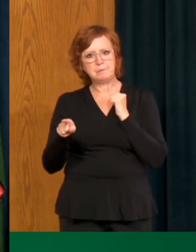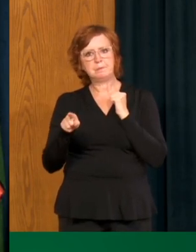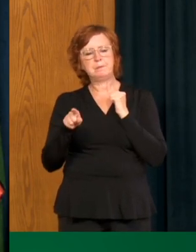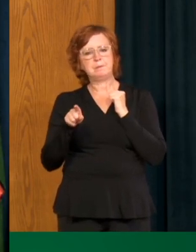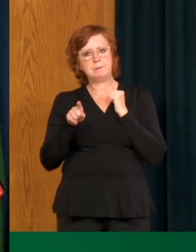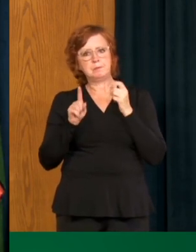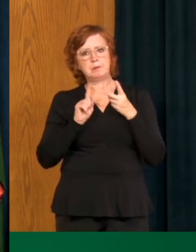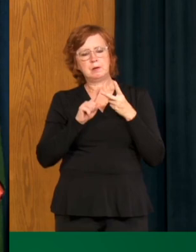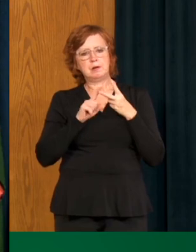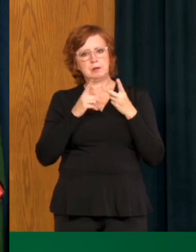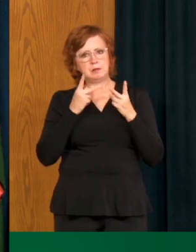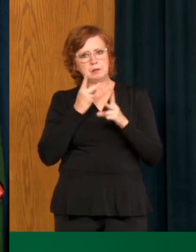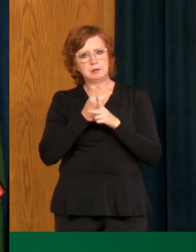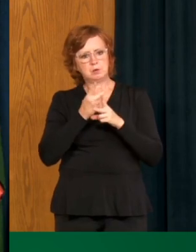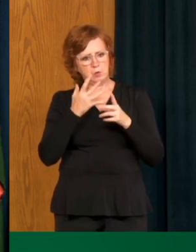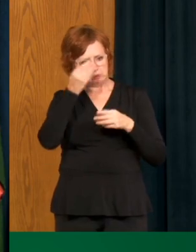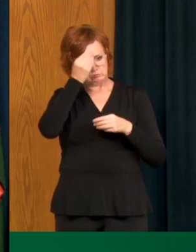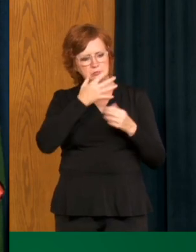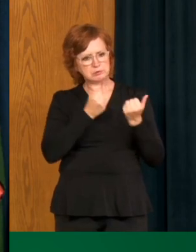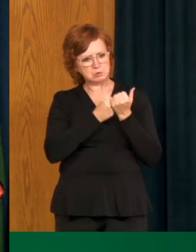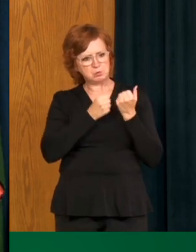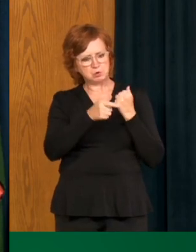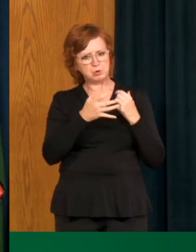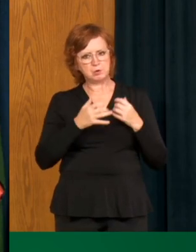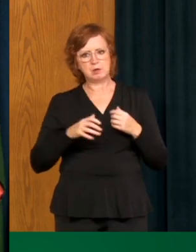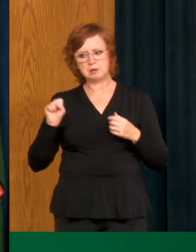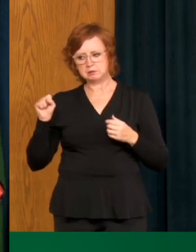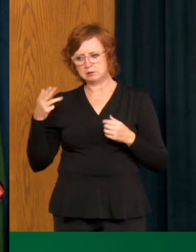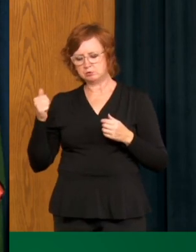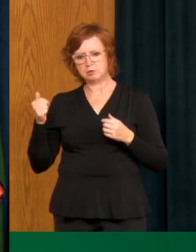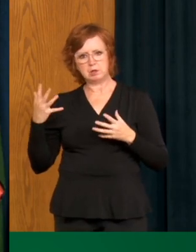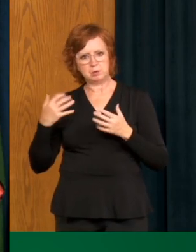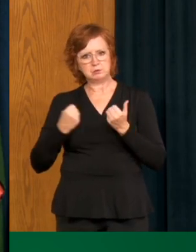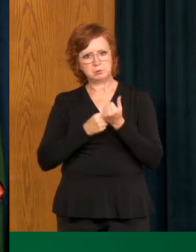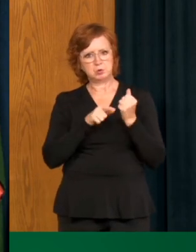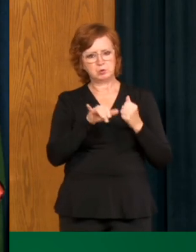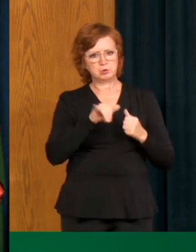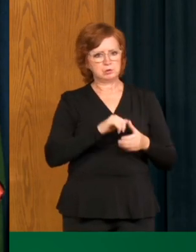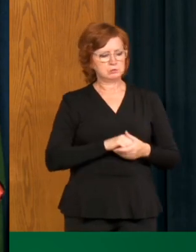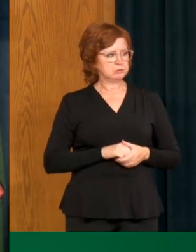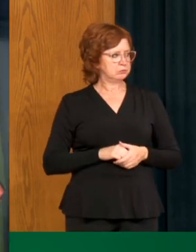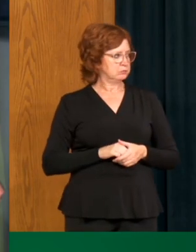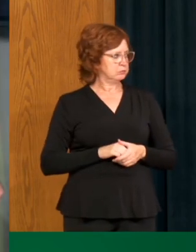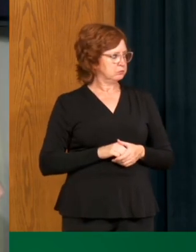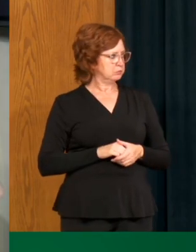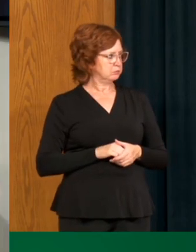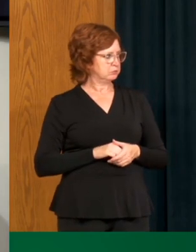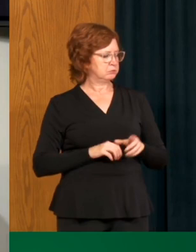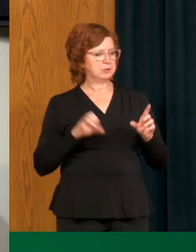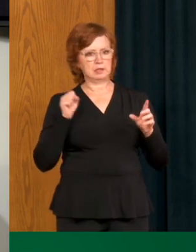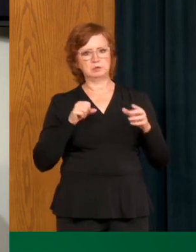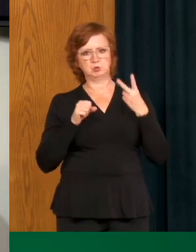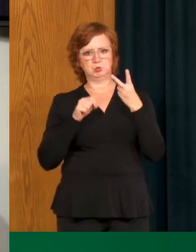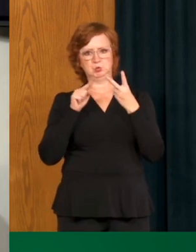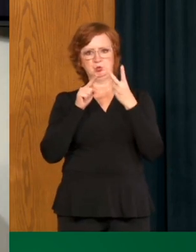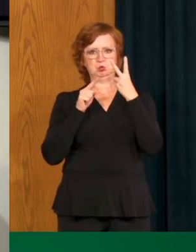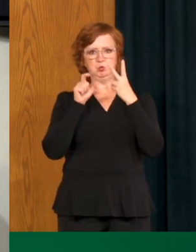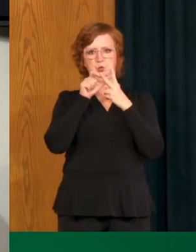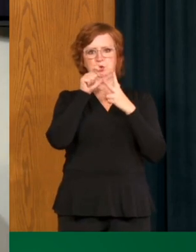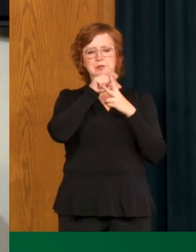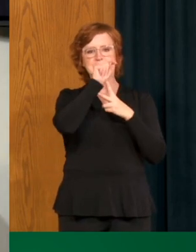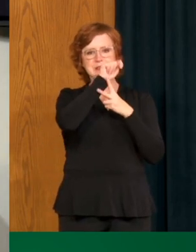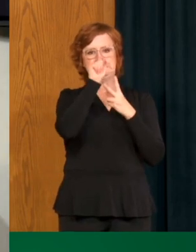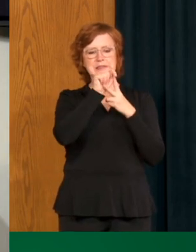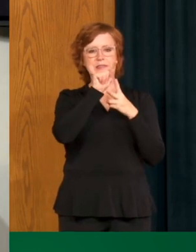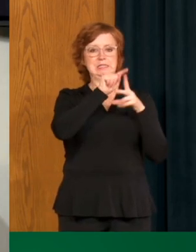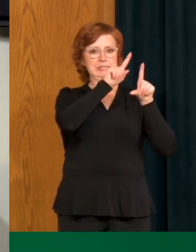but also, uh, providing the full support of the Saskatchewan Health Authority. Anything to add to that? Testing and tracing. Right. That's, that's